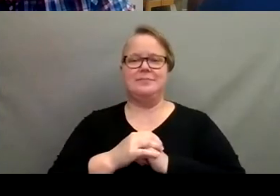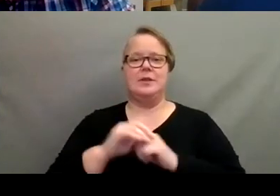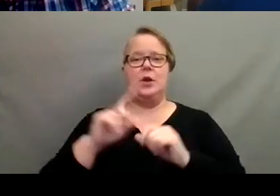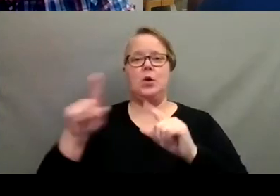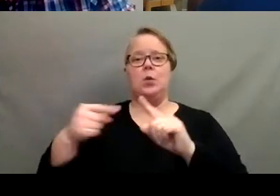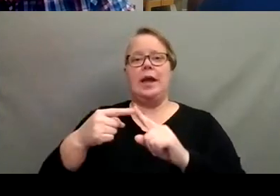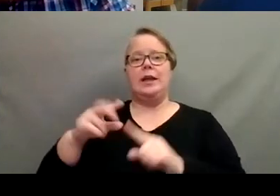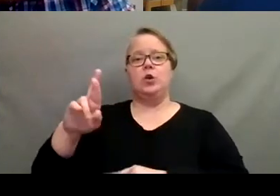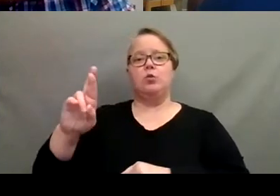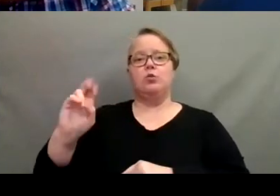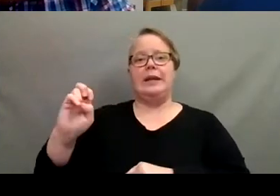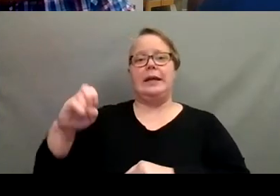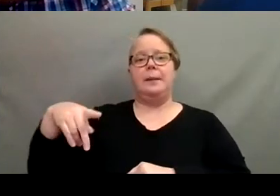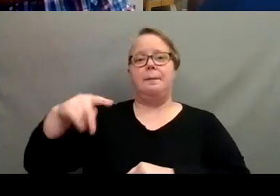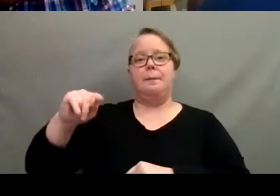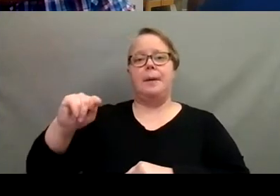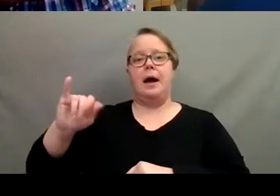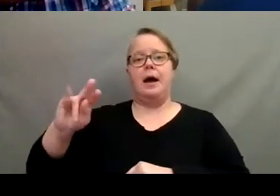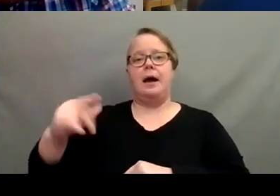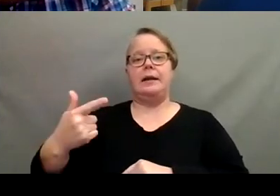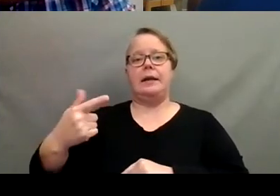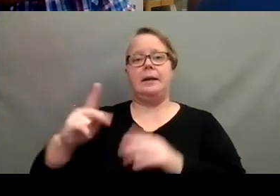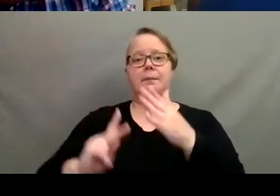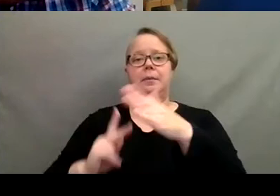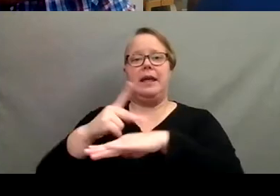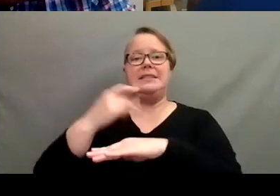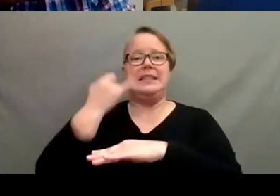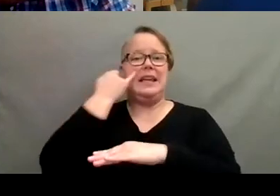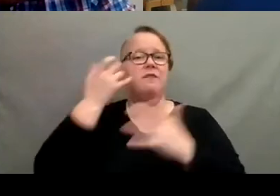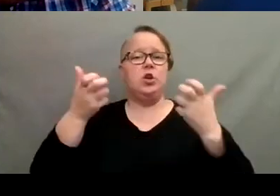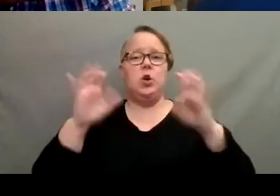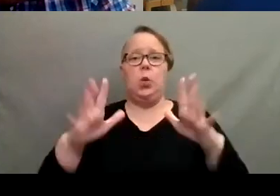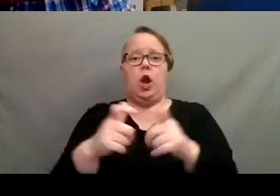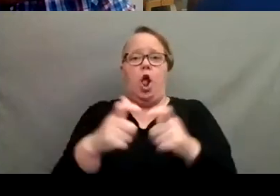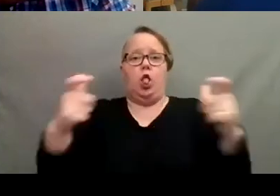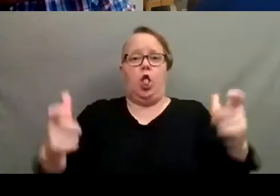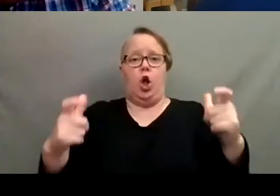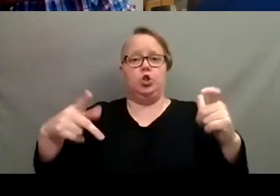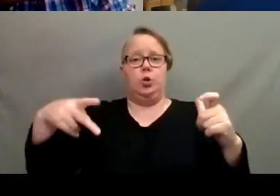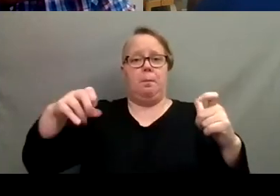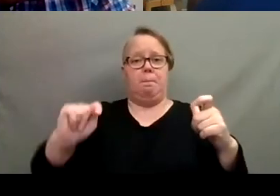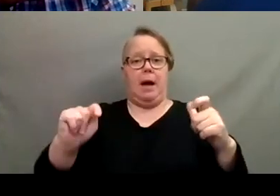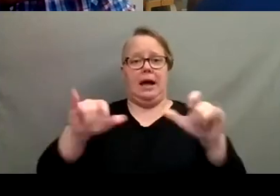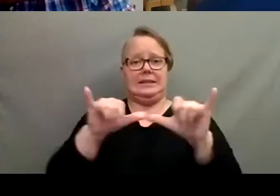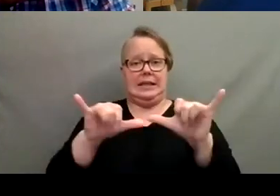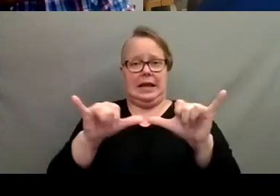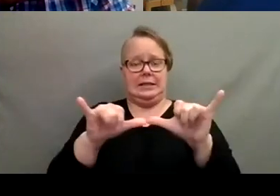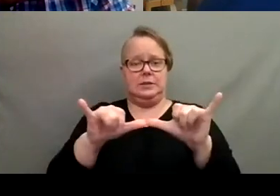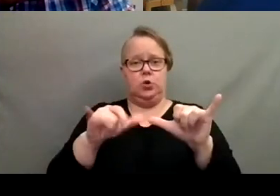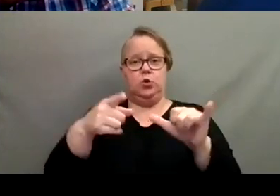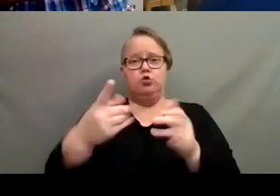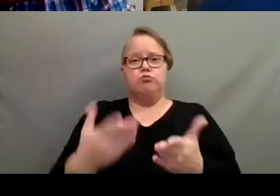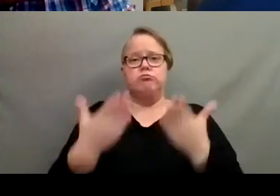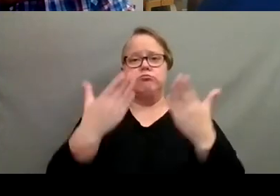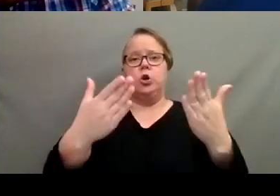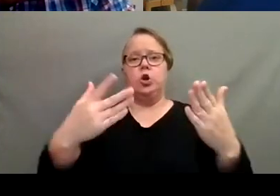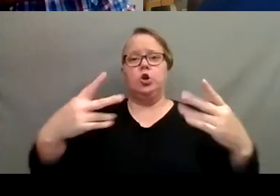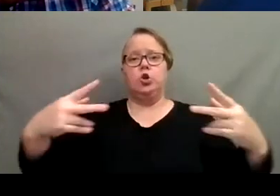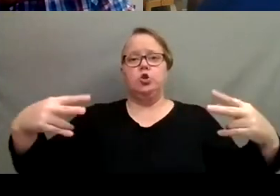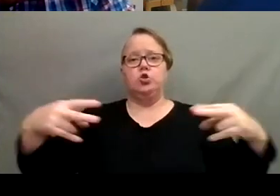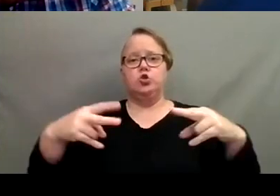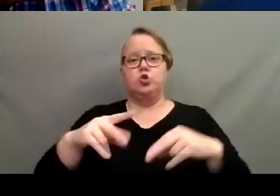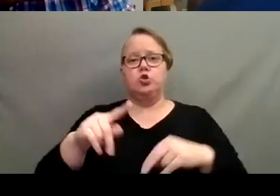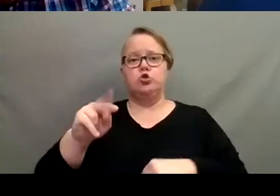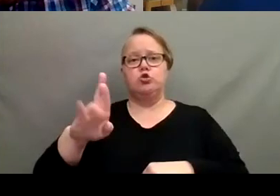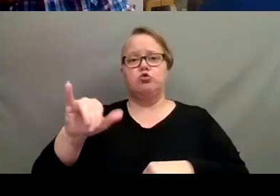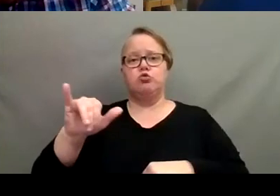plants, if you don't want to move to a larger pot size, would you suggest trimming the roots or is that a